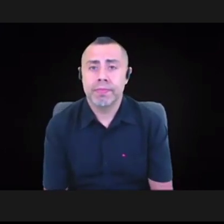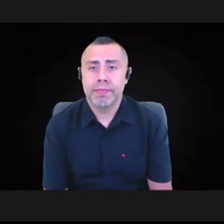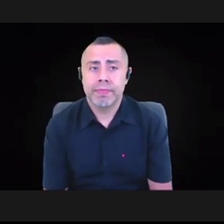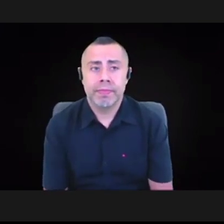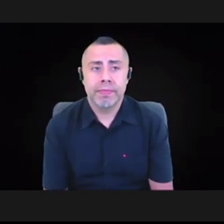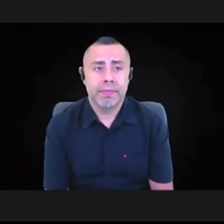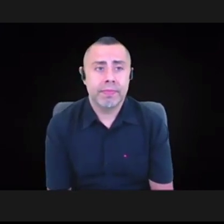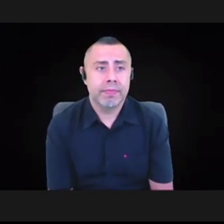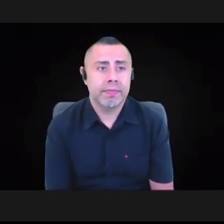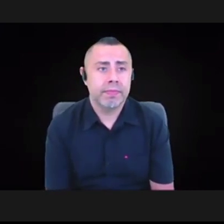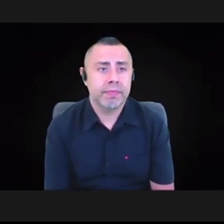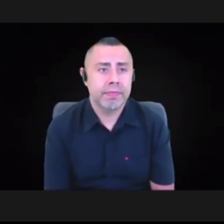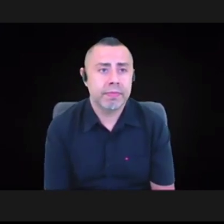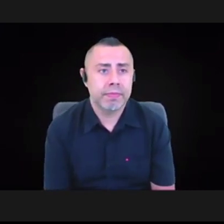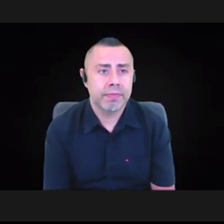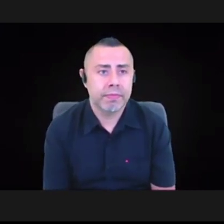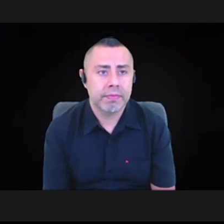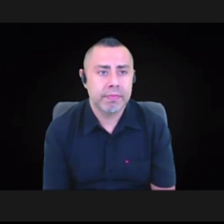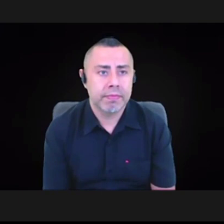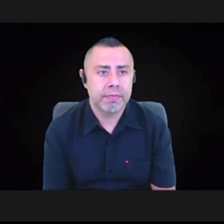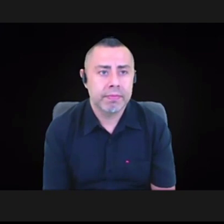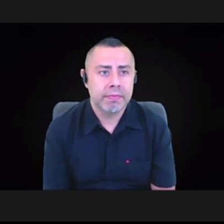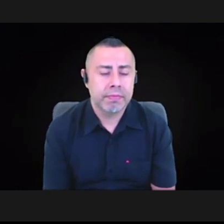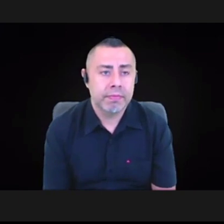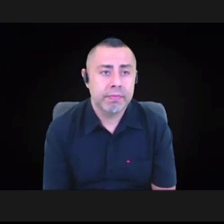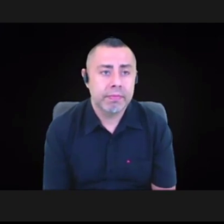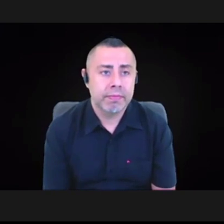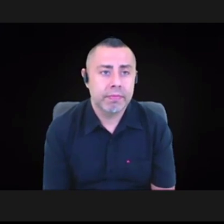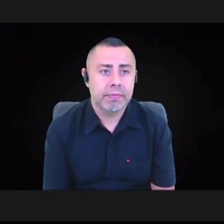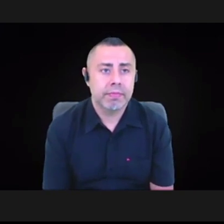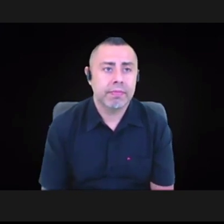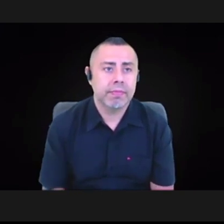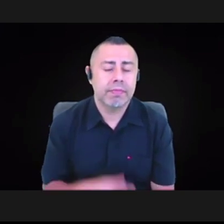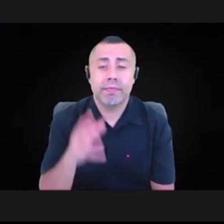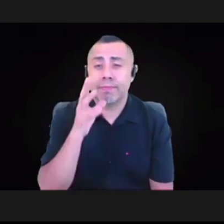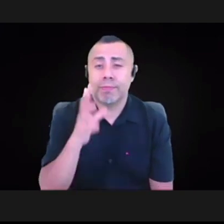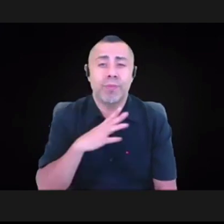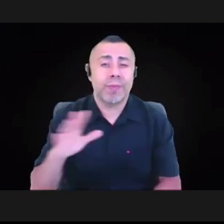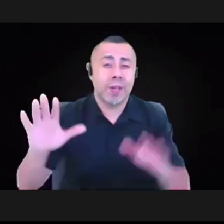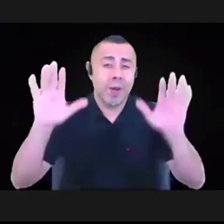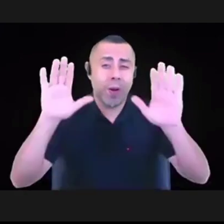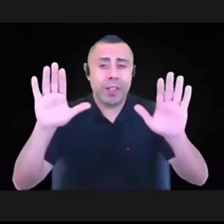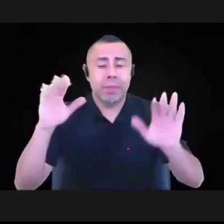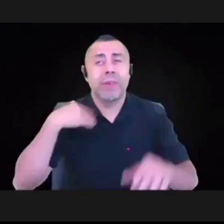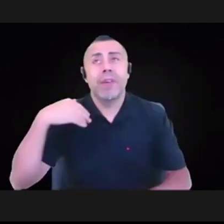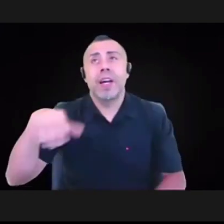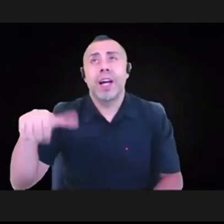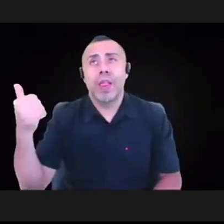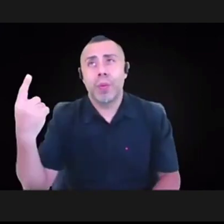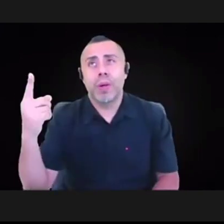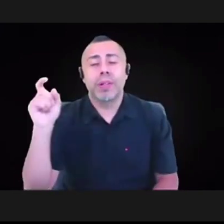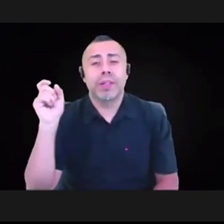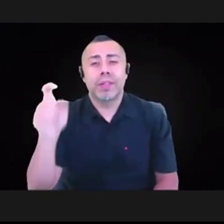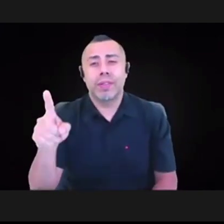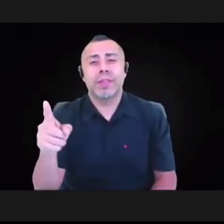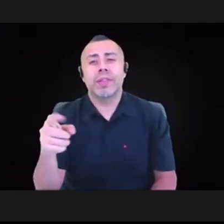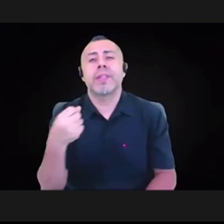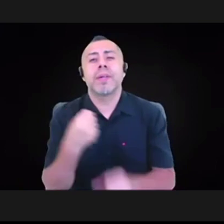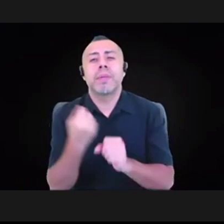Awesome. All right. So we've got another question that sort of pivots us to looking toward the,